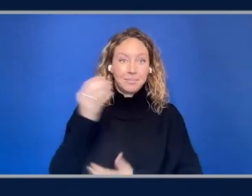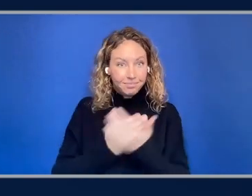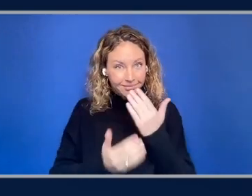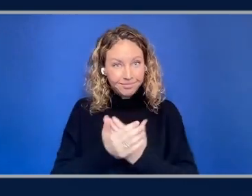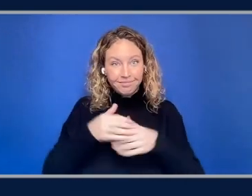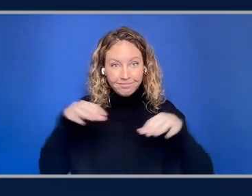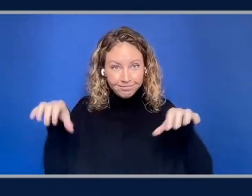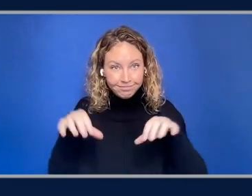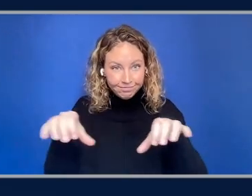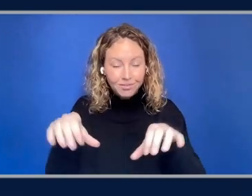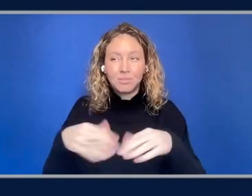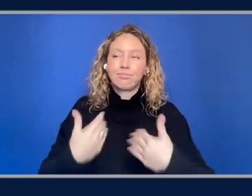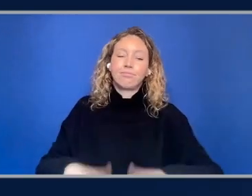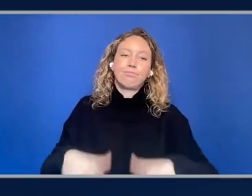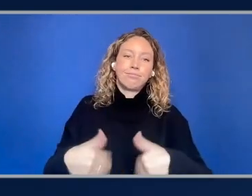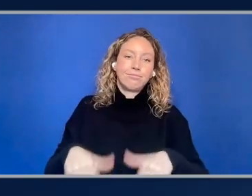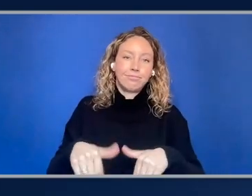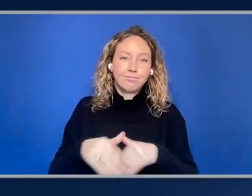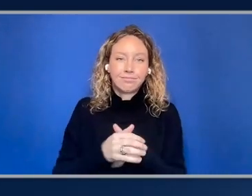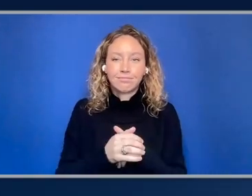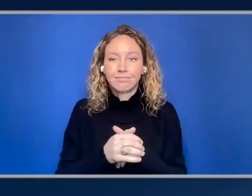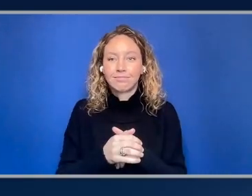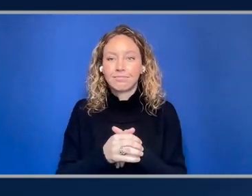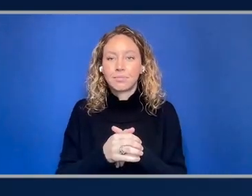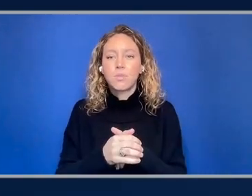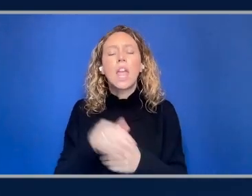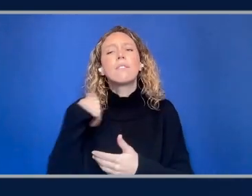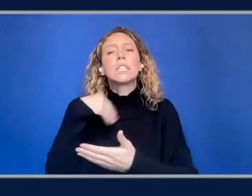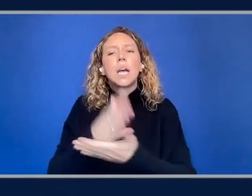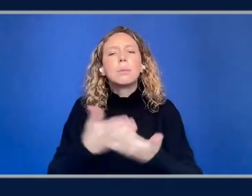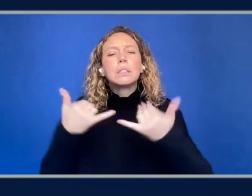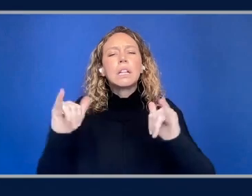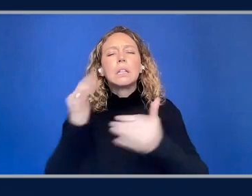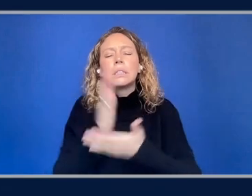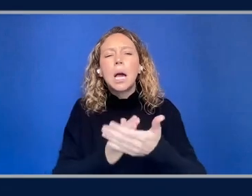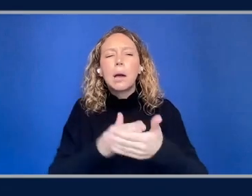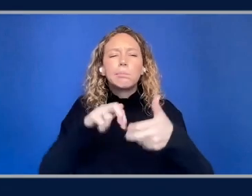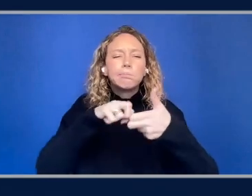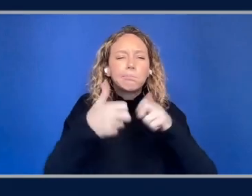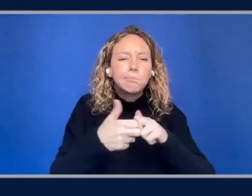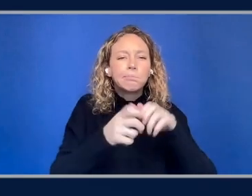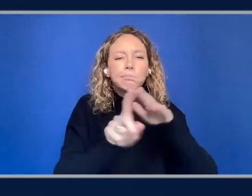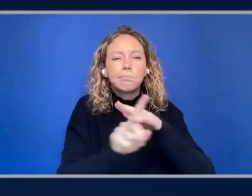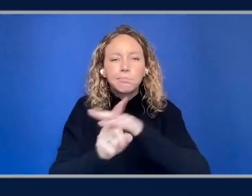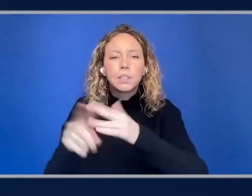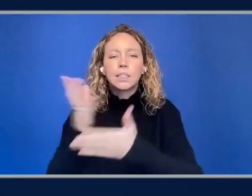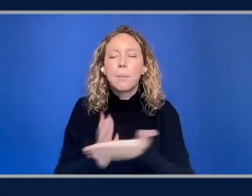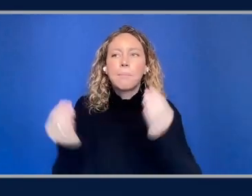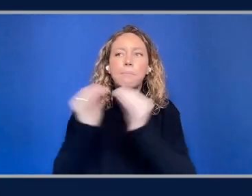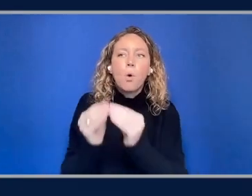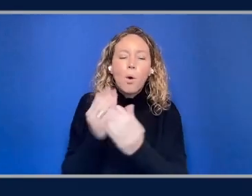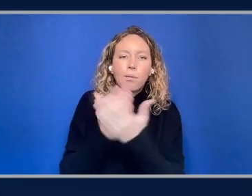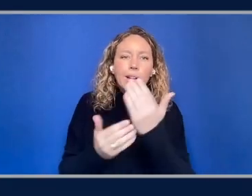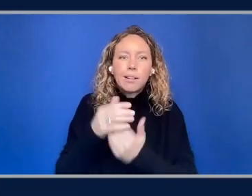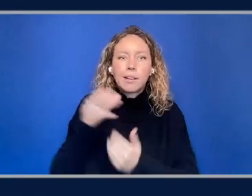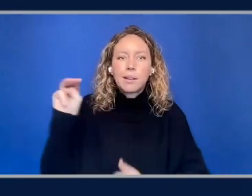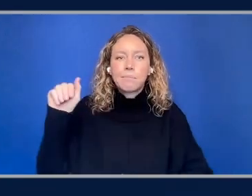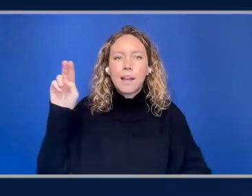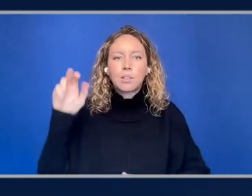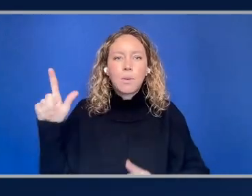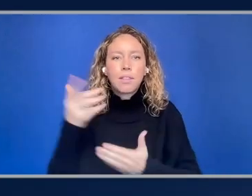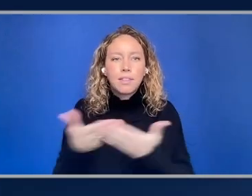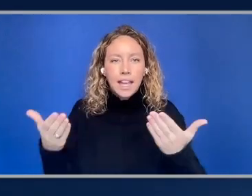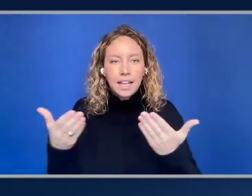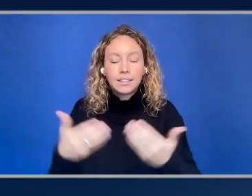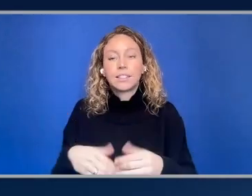still some things, maybe pain points, but some more manual things on top of managing EKS, especially